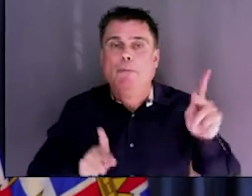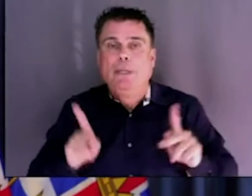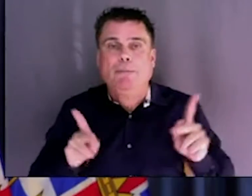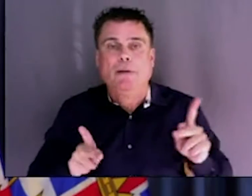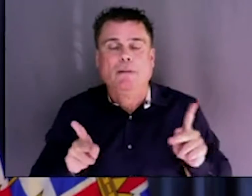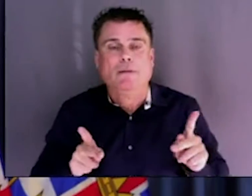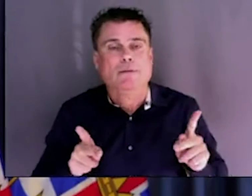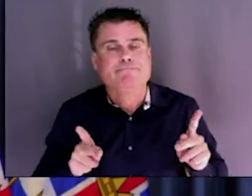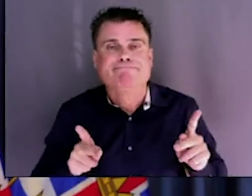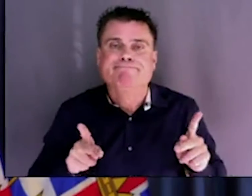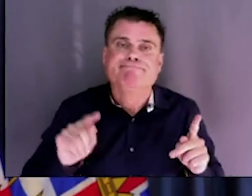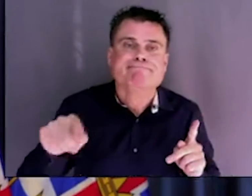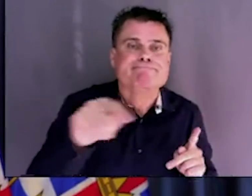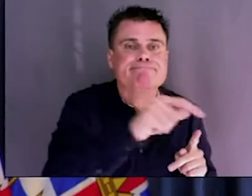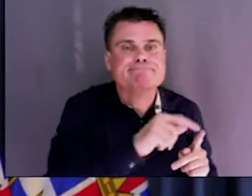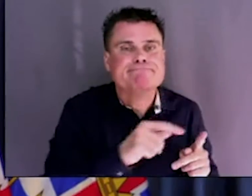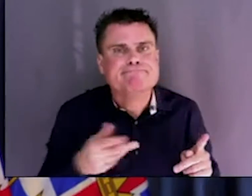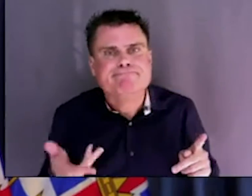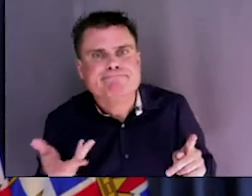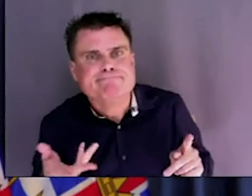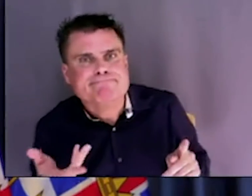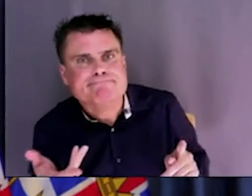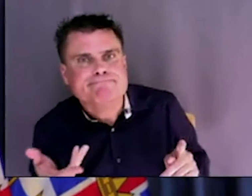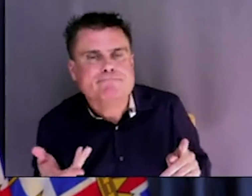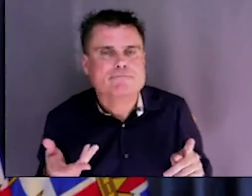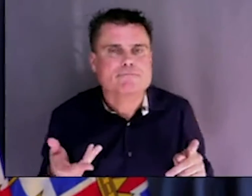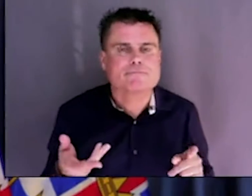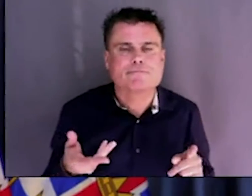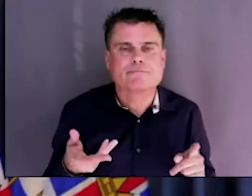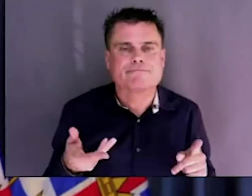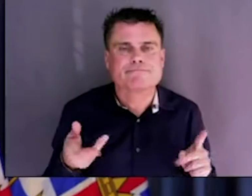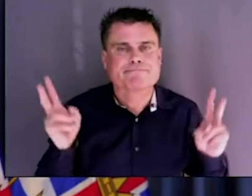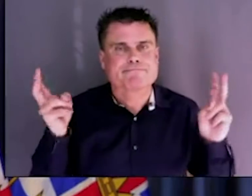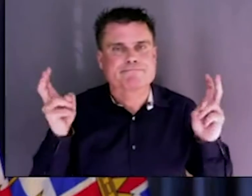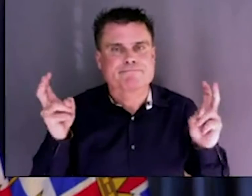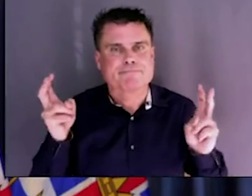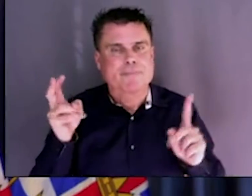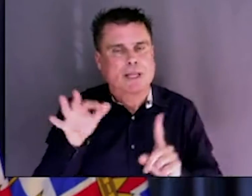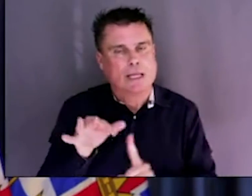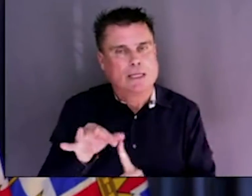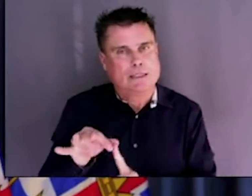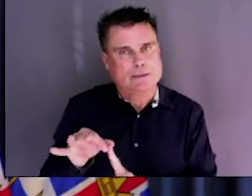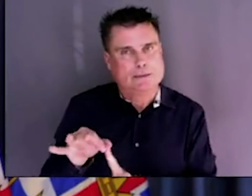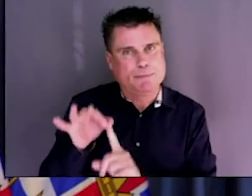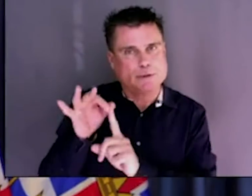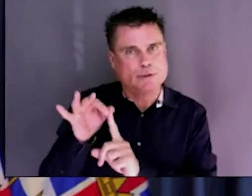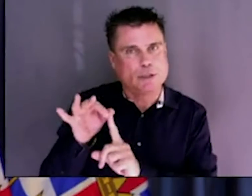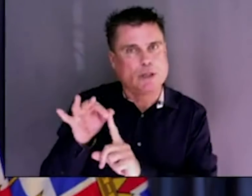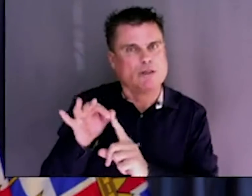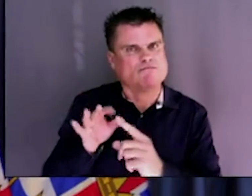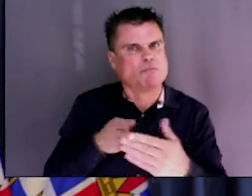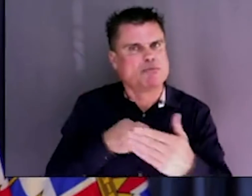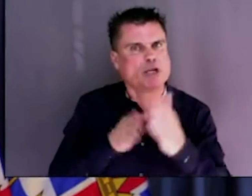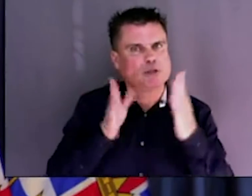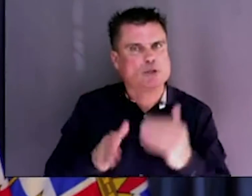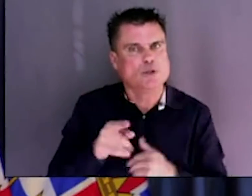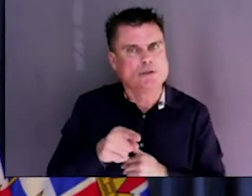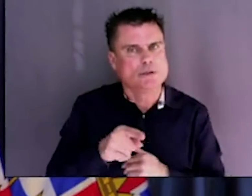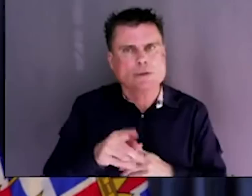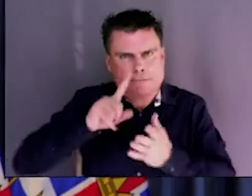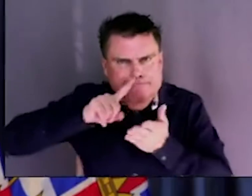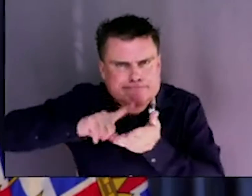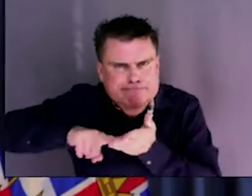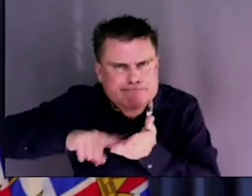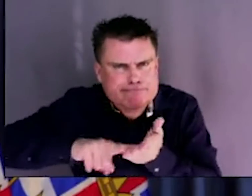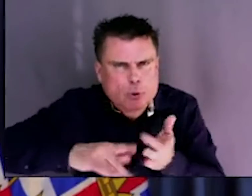investigating something that they may not know anything about. We talked about that with respect to former Liberal cabinet ministers who were under